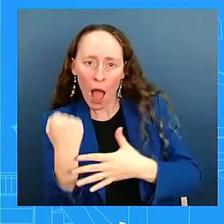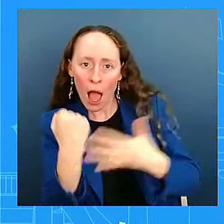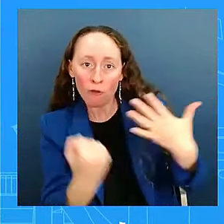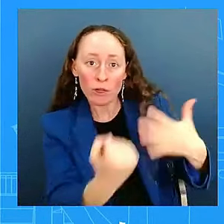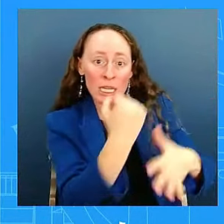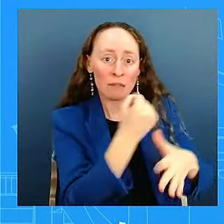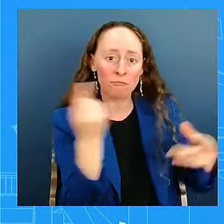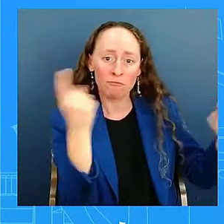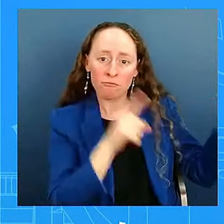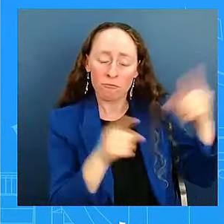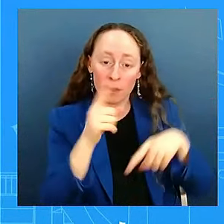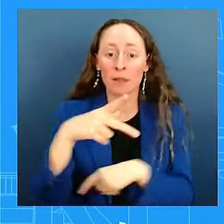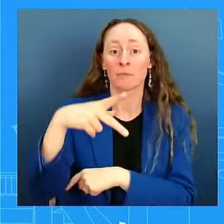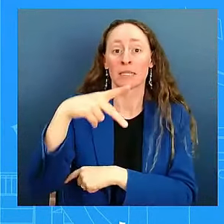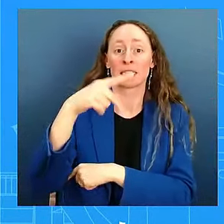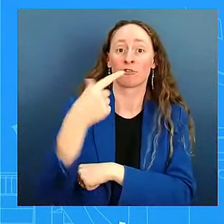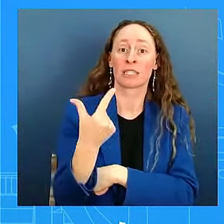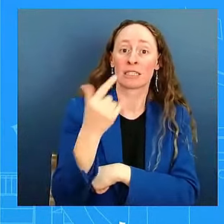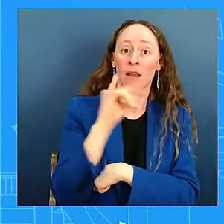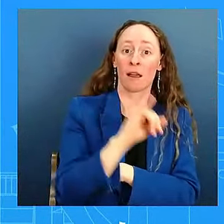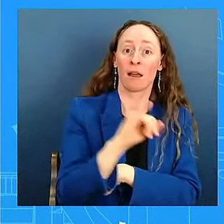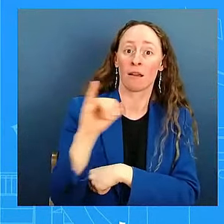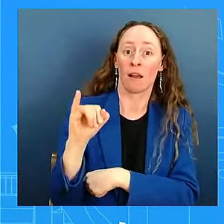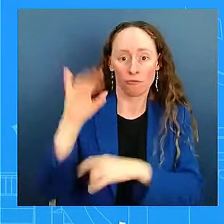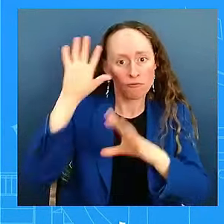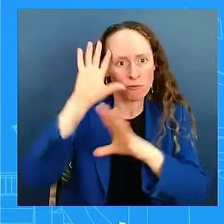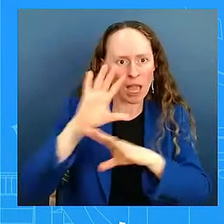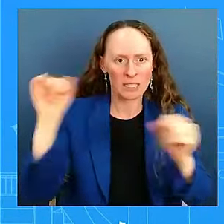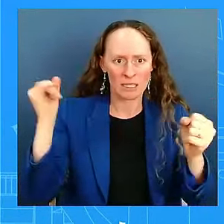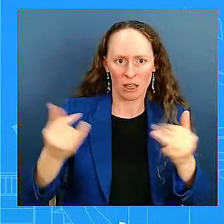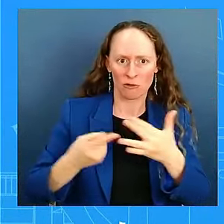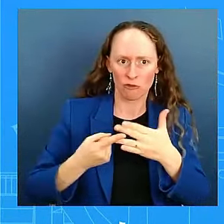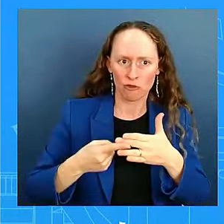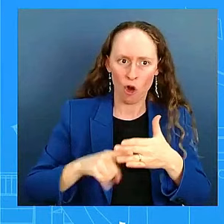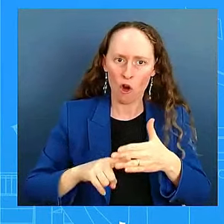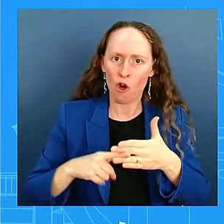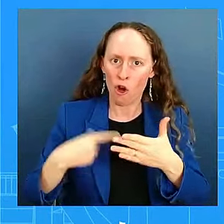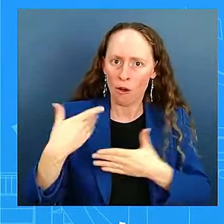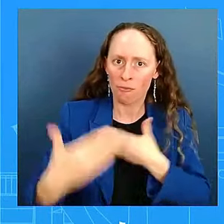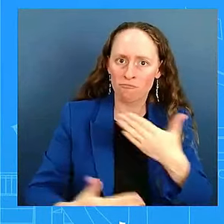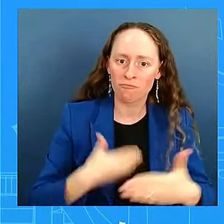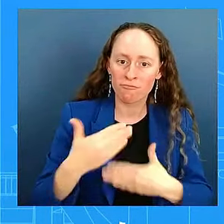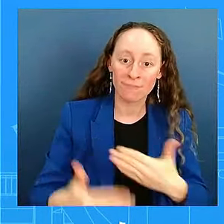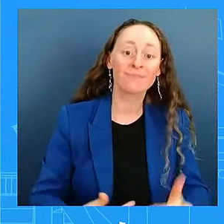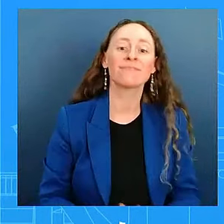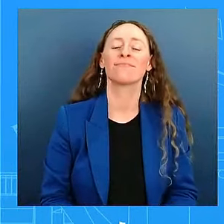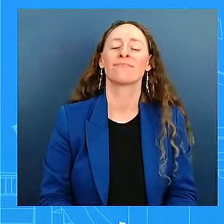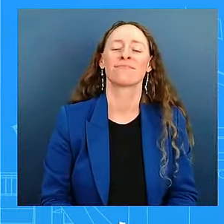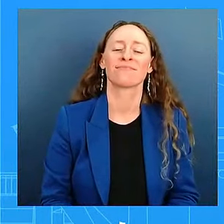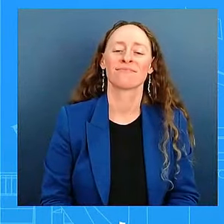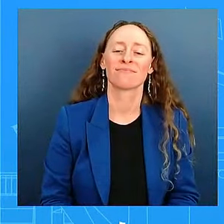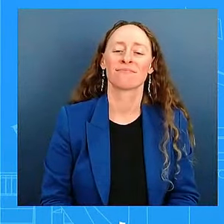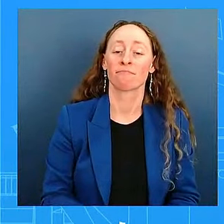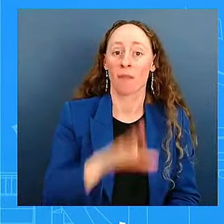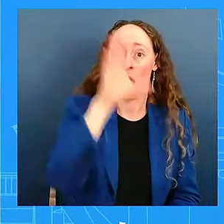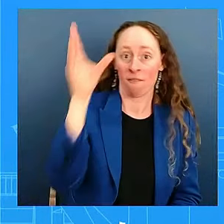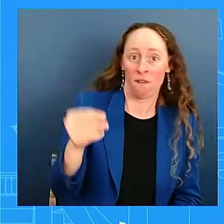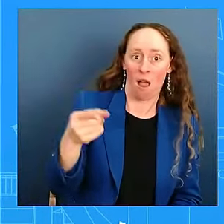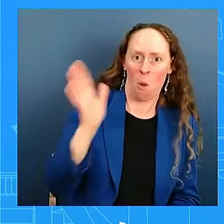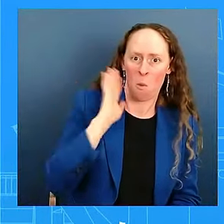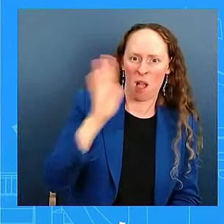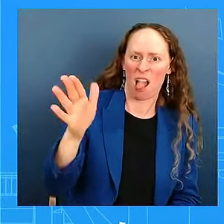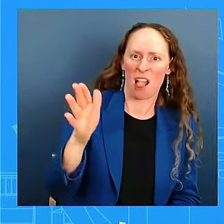That's going to be Africa's first transcontinental open access rail network that's going to start there.